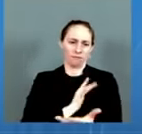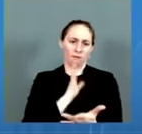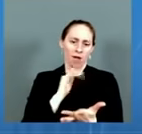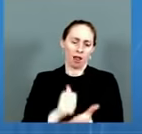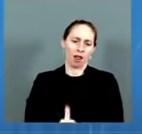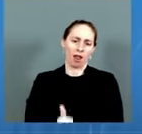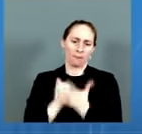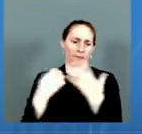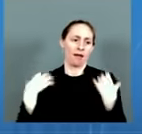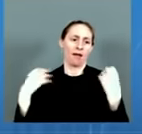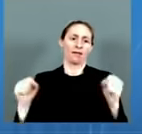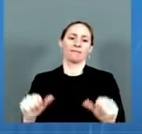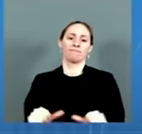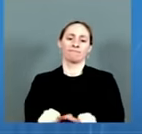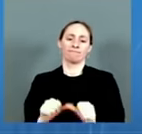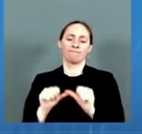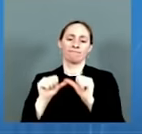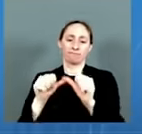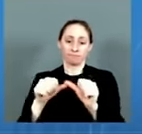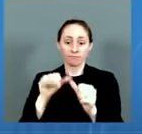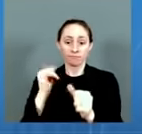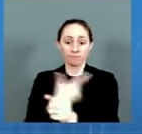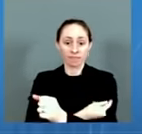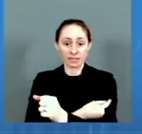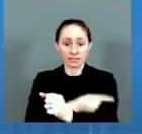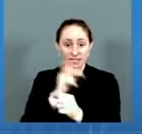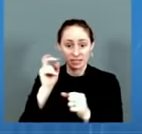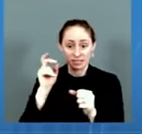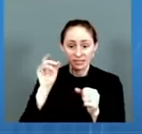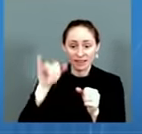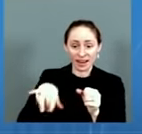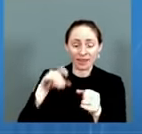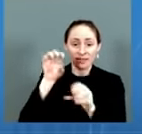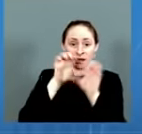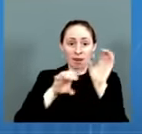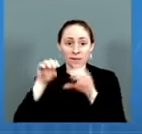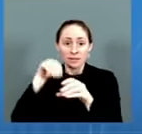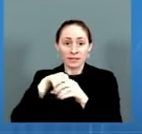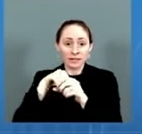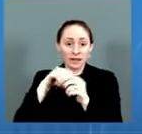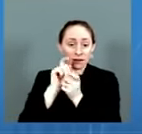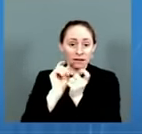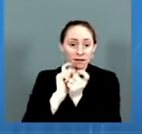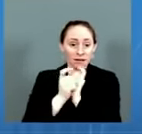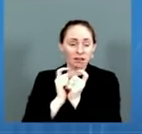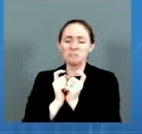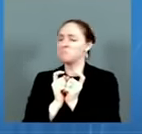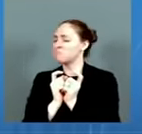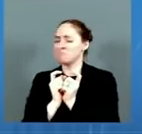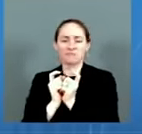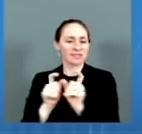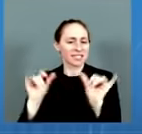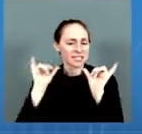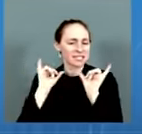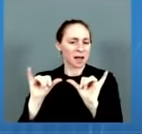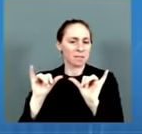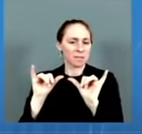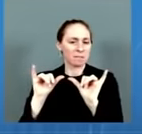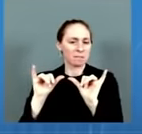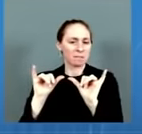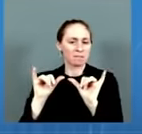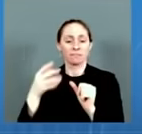If you are unvaccinated, get vaccinated. And particularly in the arena of Omicron, if you are fully